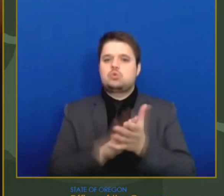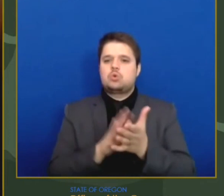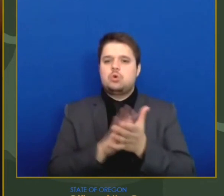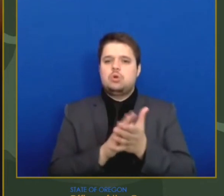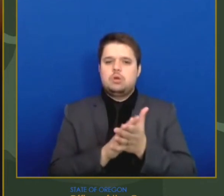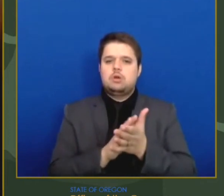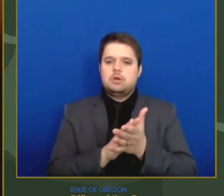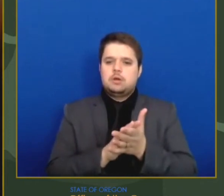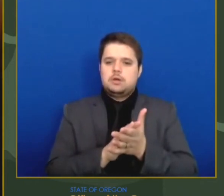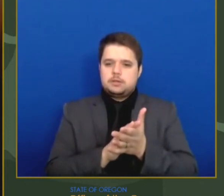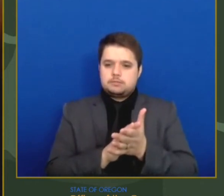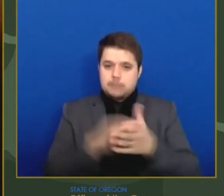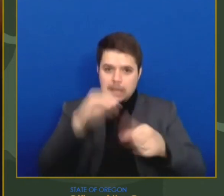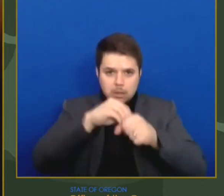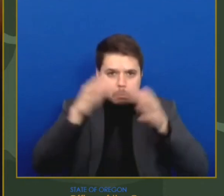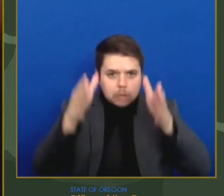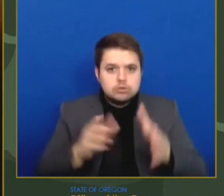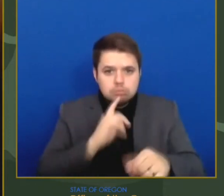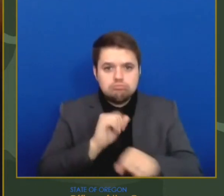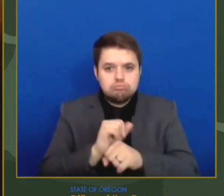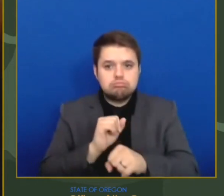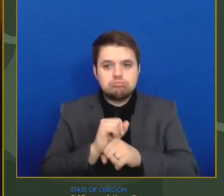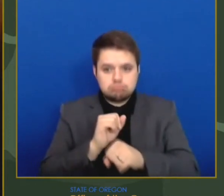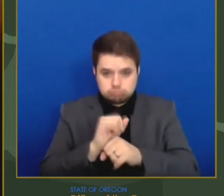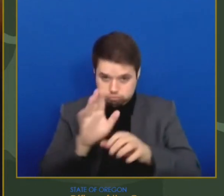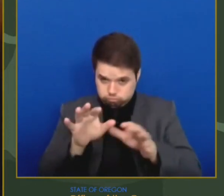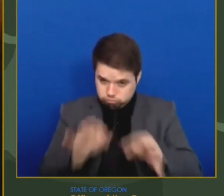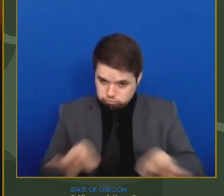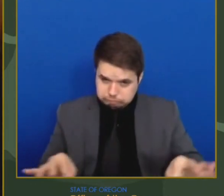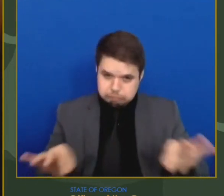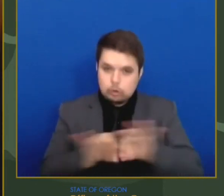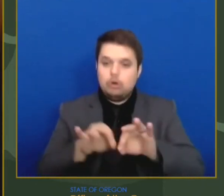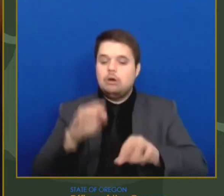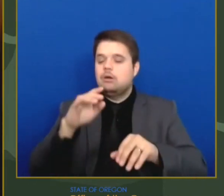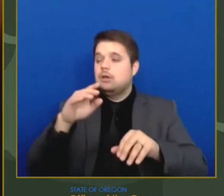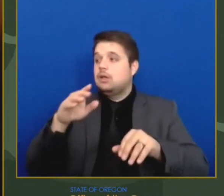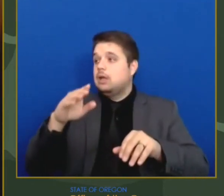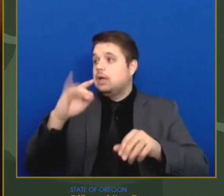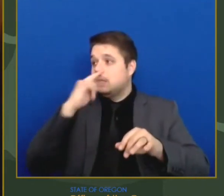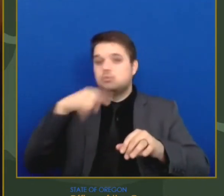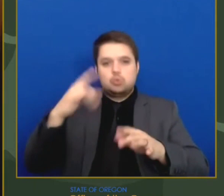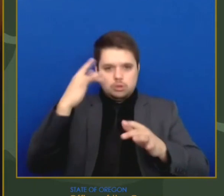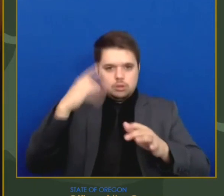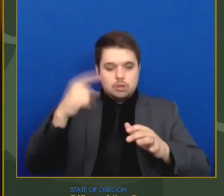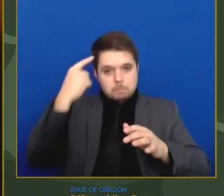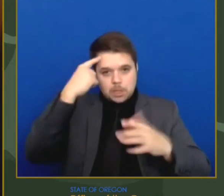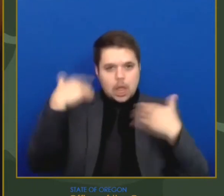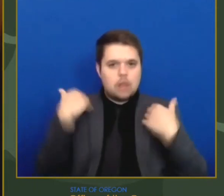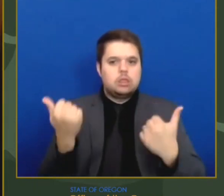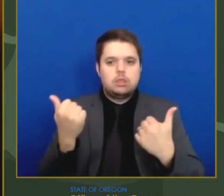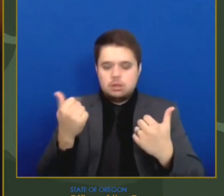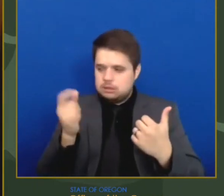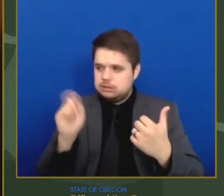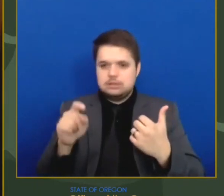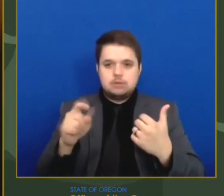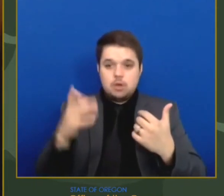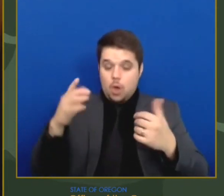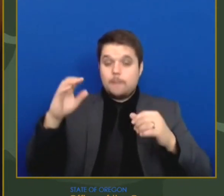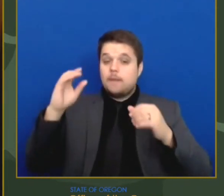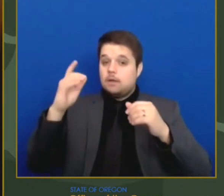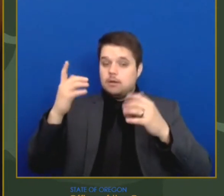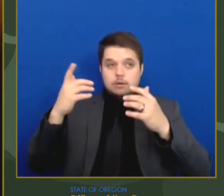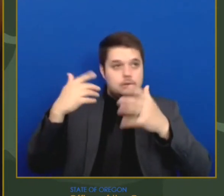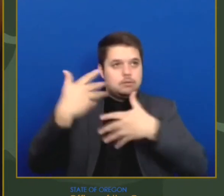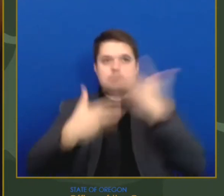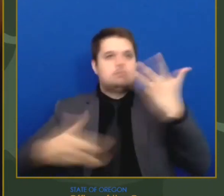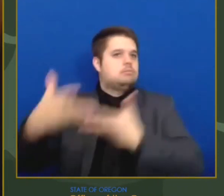mental health of our students. OHA and the Oregon Department of Education are working to refine public health and safety protocols to allow for